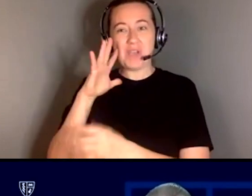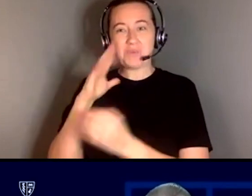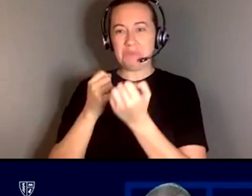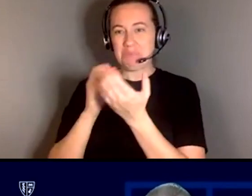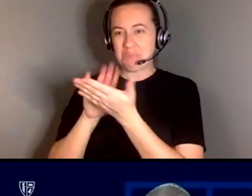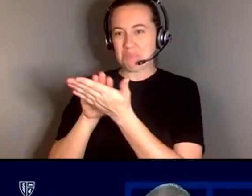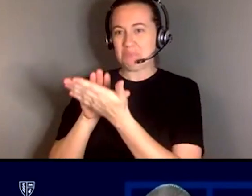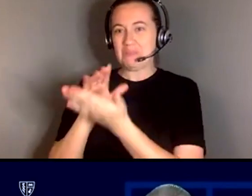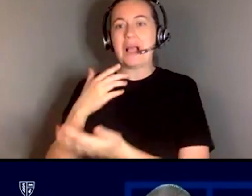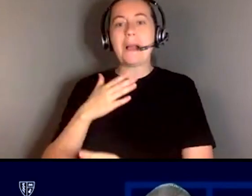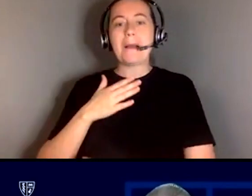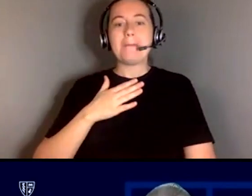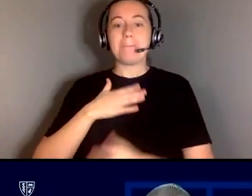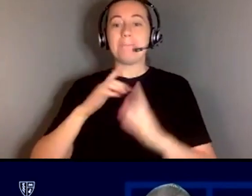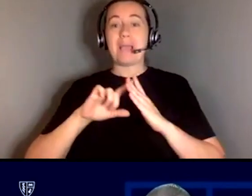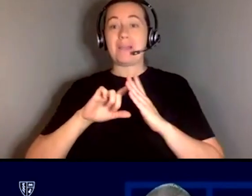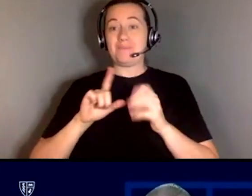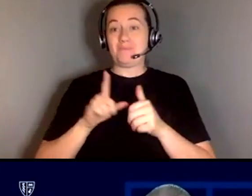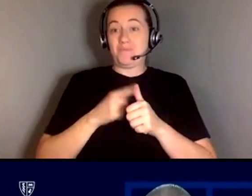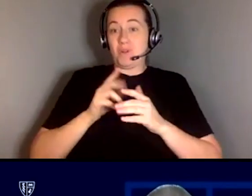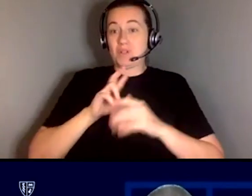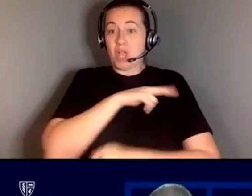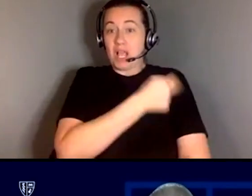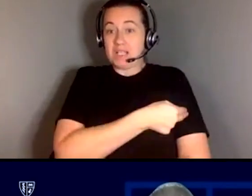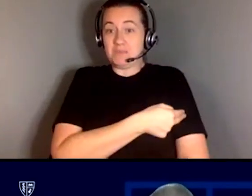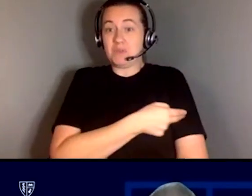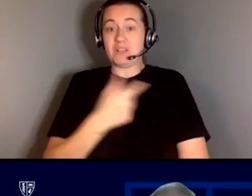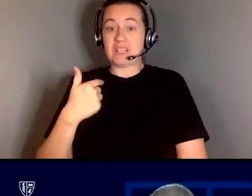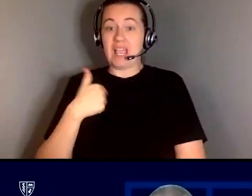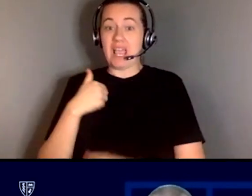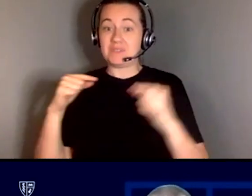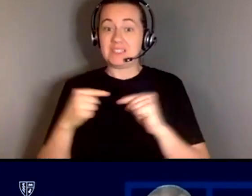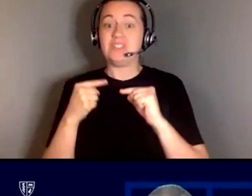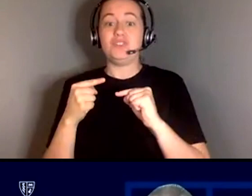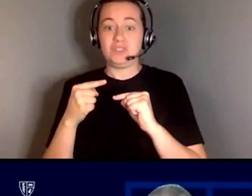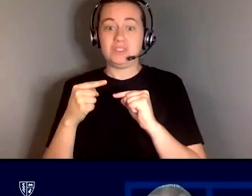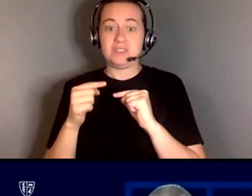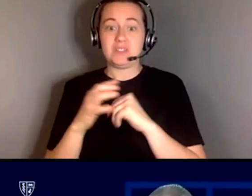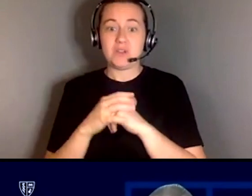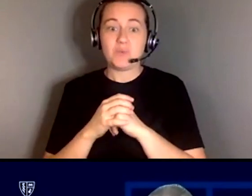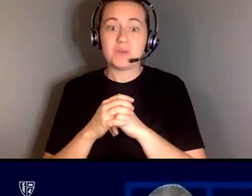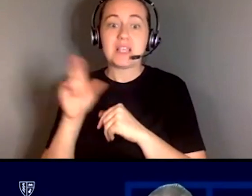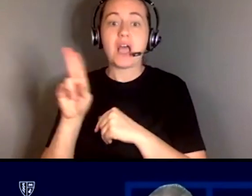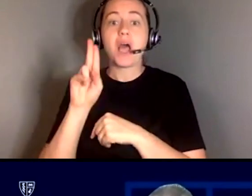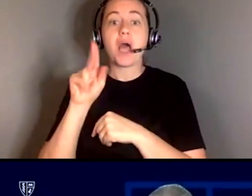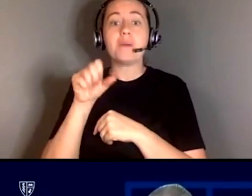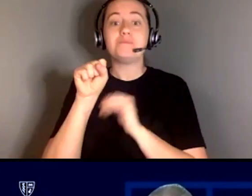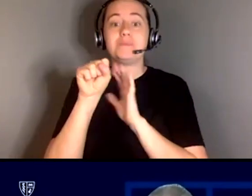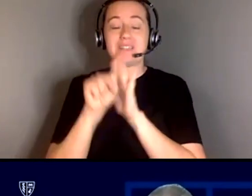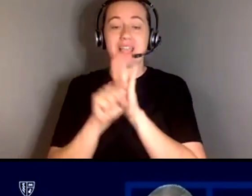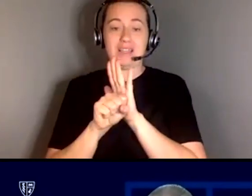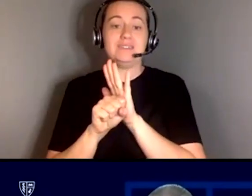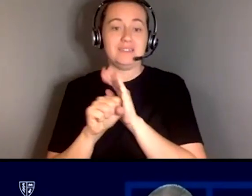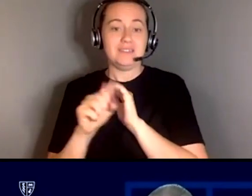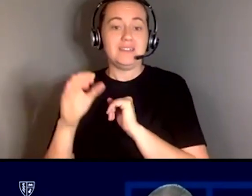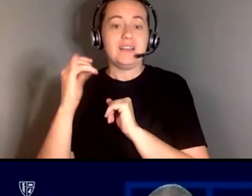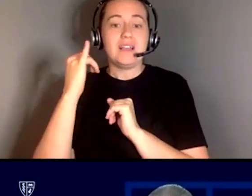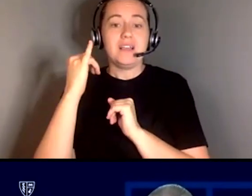hospital upon injury was upstate um medical and anybody loves to be in a hospital but